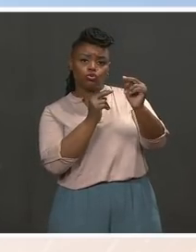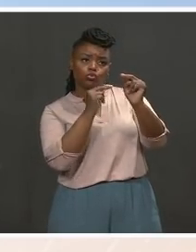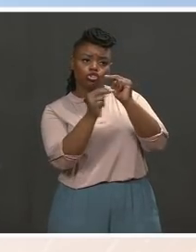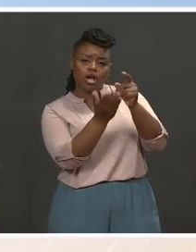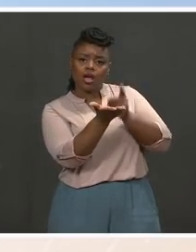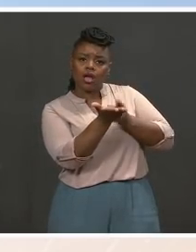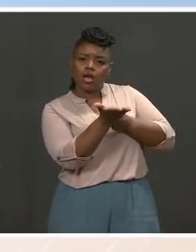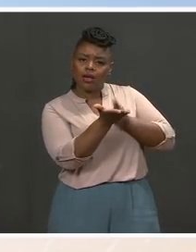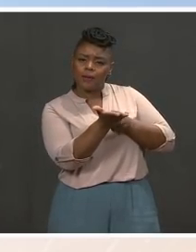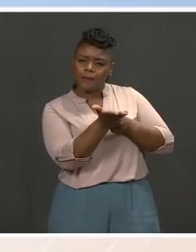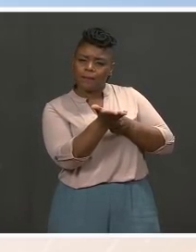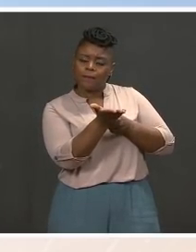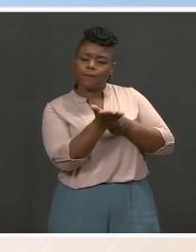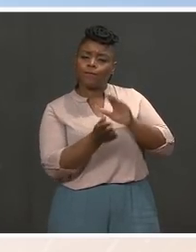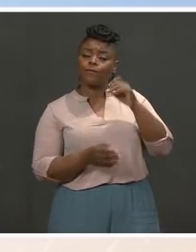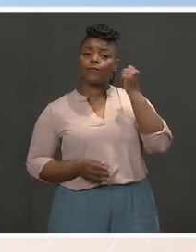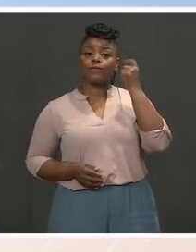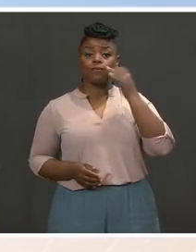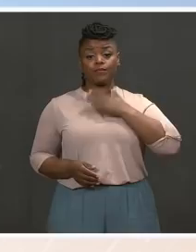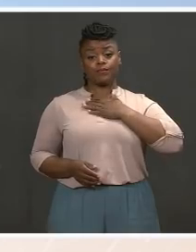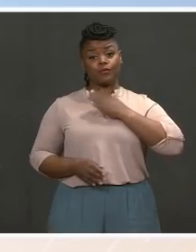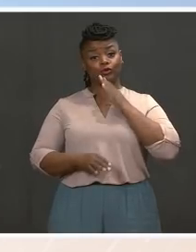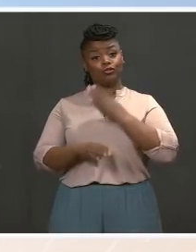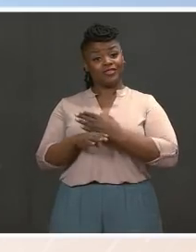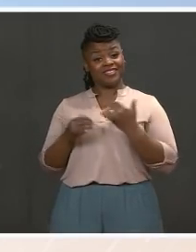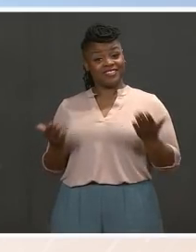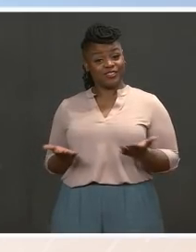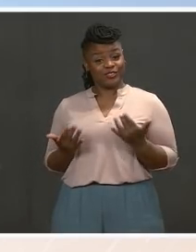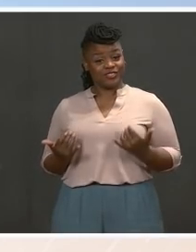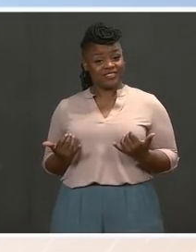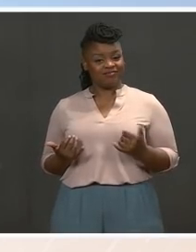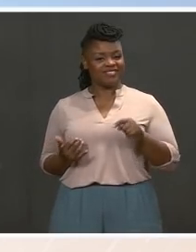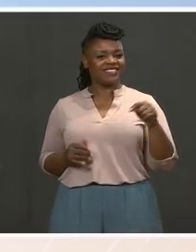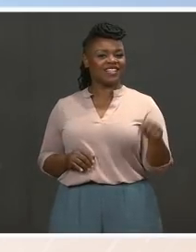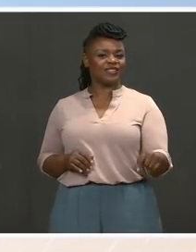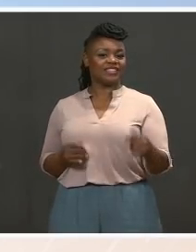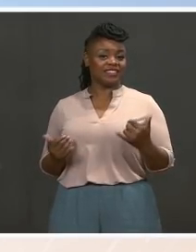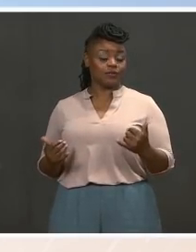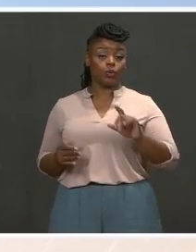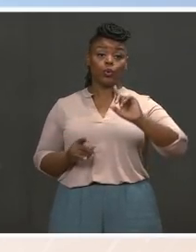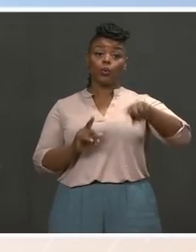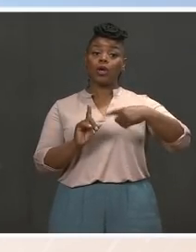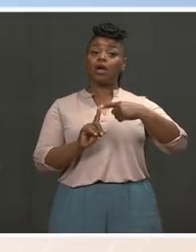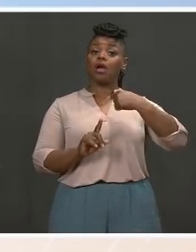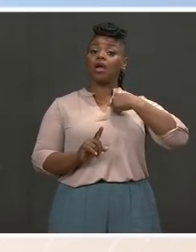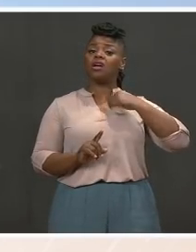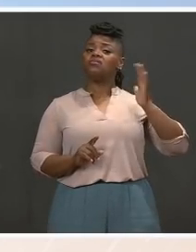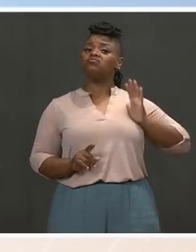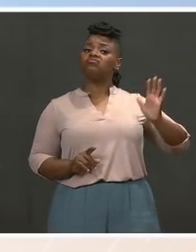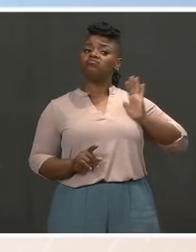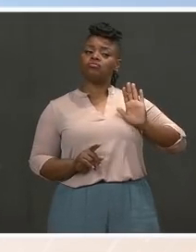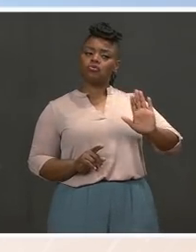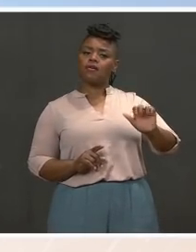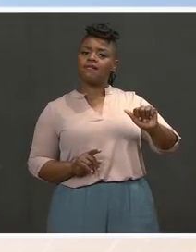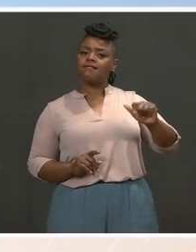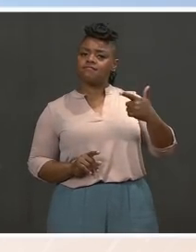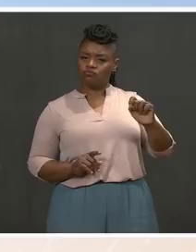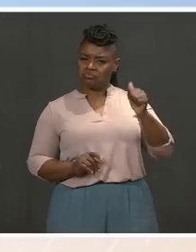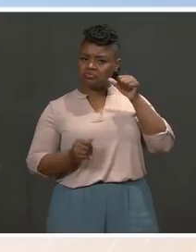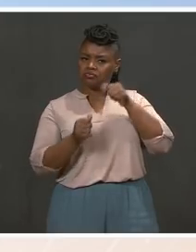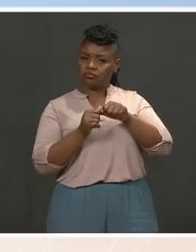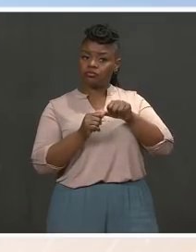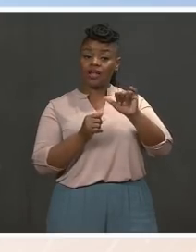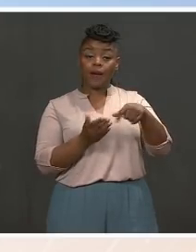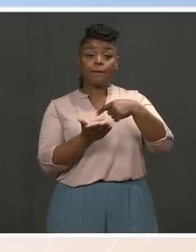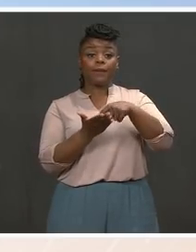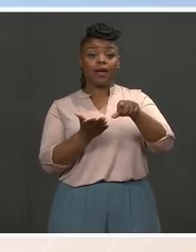daughter is here today. She's downstairs. And when I was her age, the gender wage gap was about 60 percent compared to 80 percent, 82